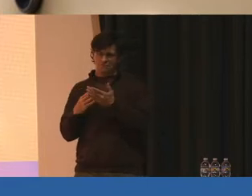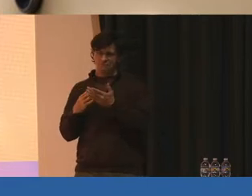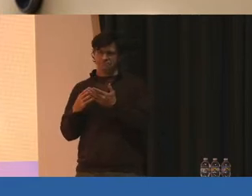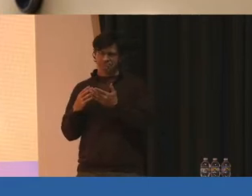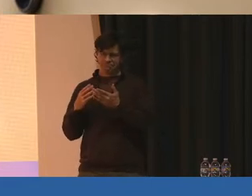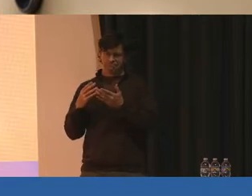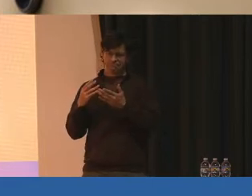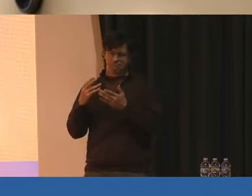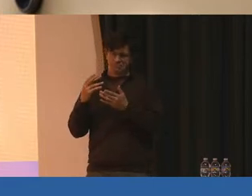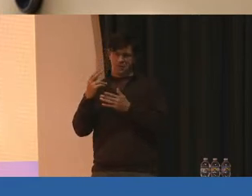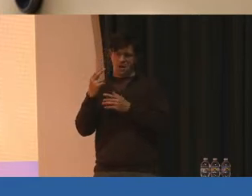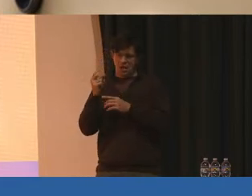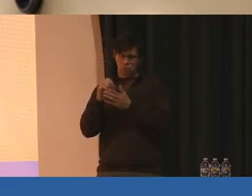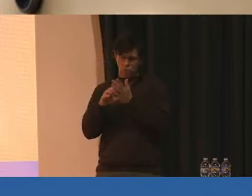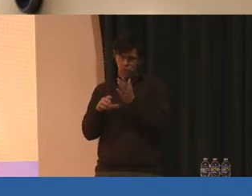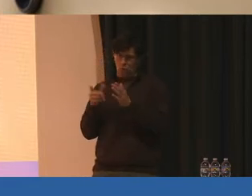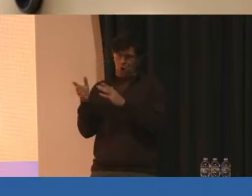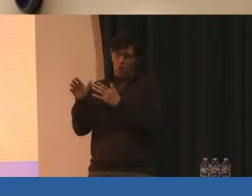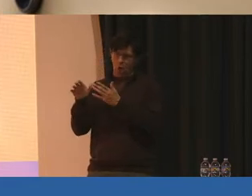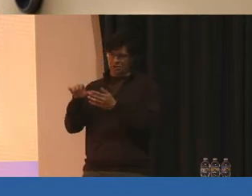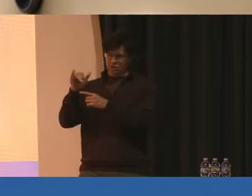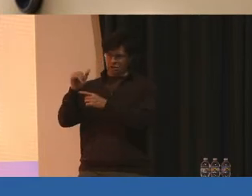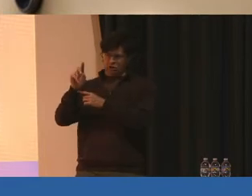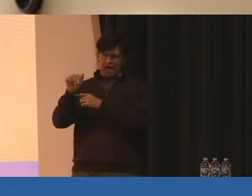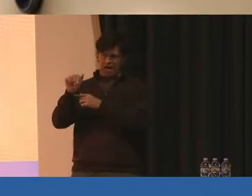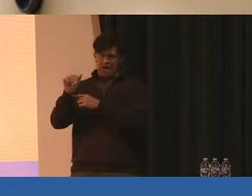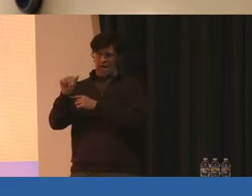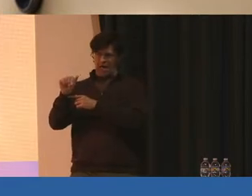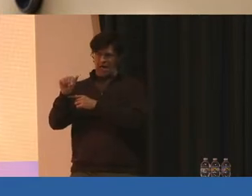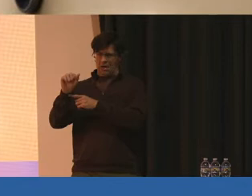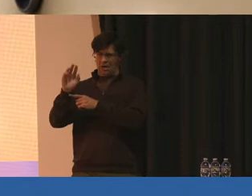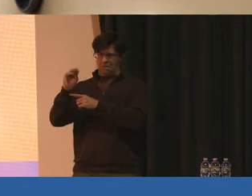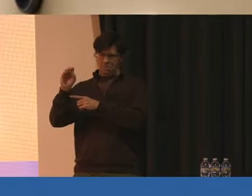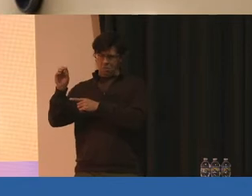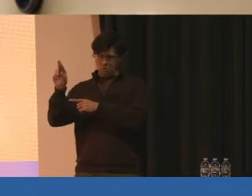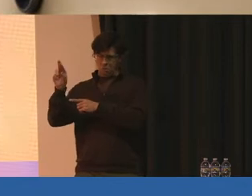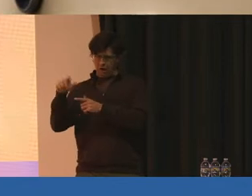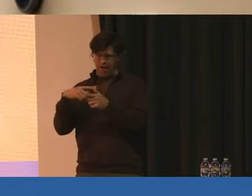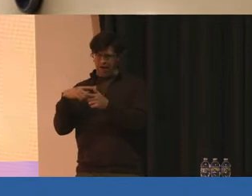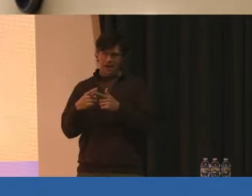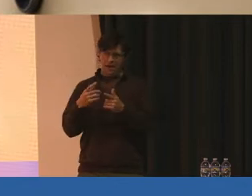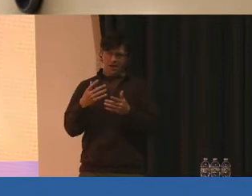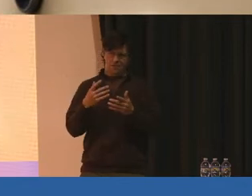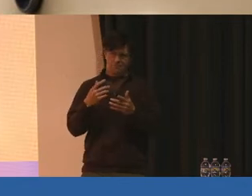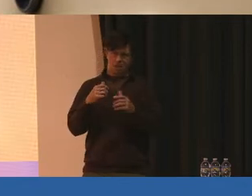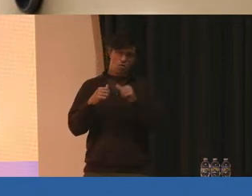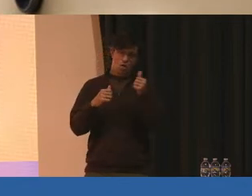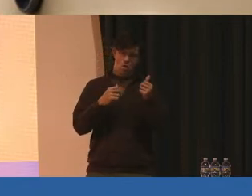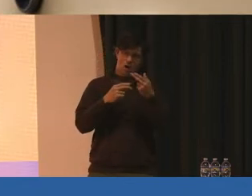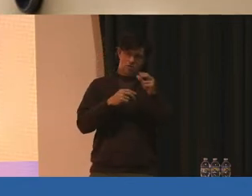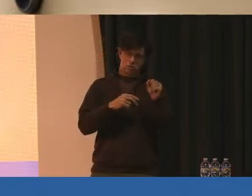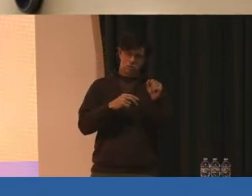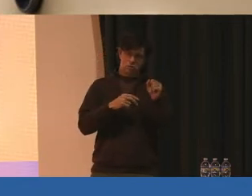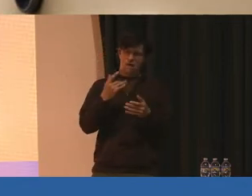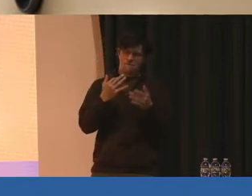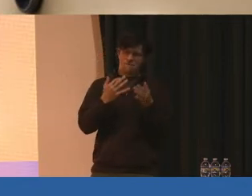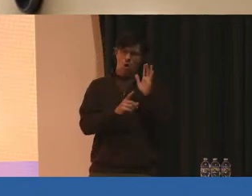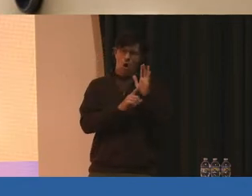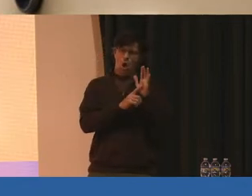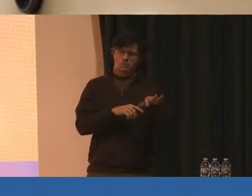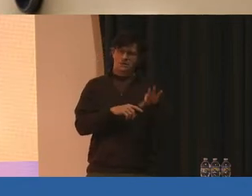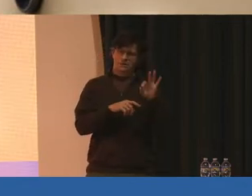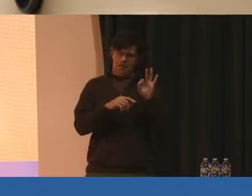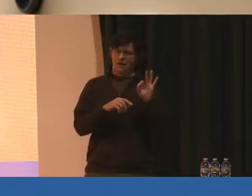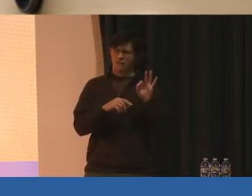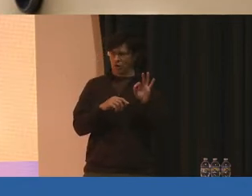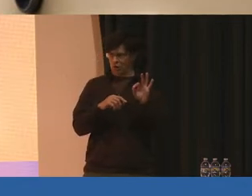Jada Medrano-Moore. And just last week, there was a firearm discovered at one of our high schools and just got a